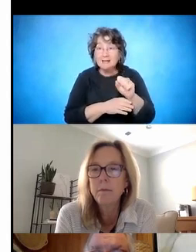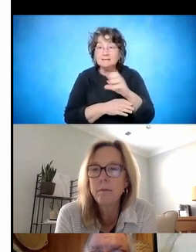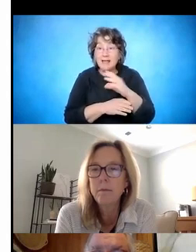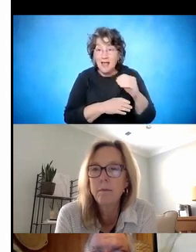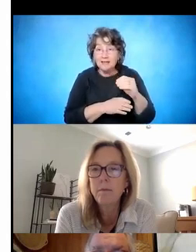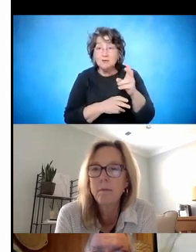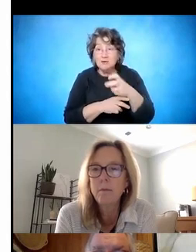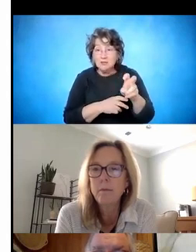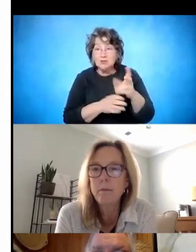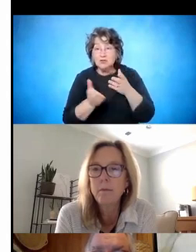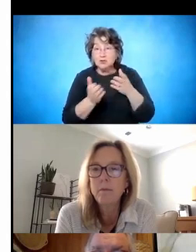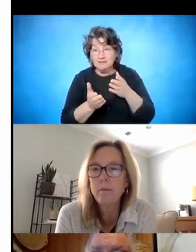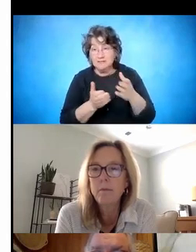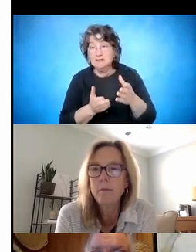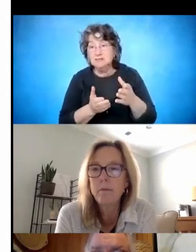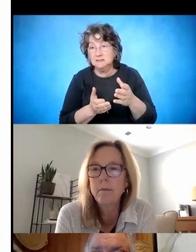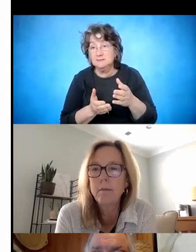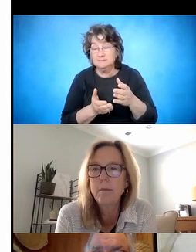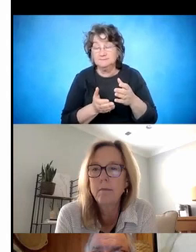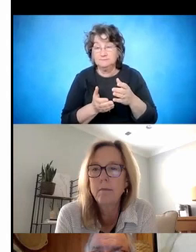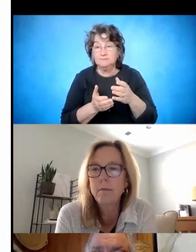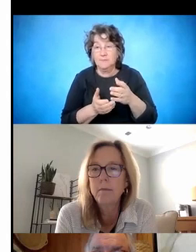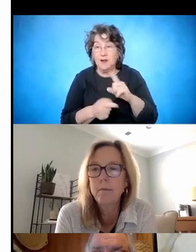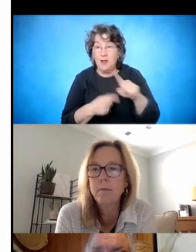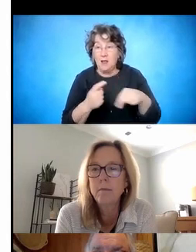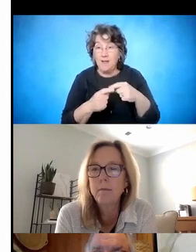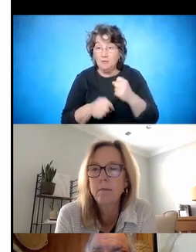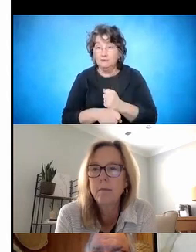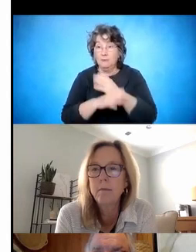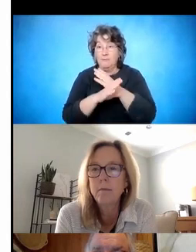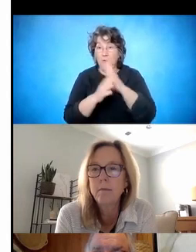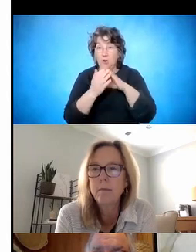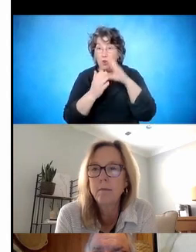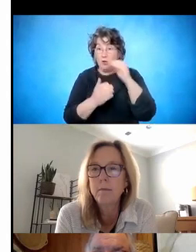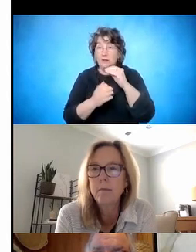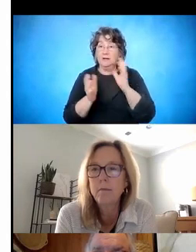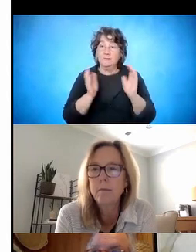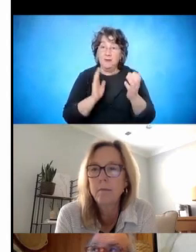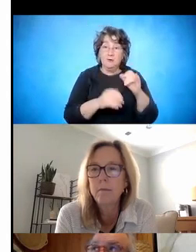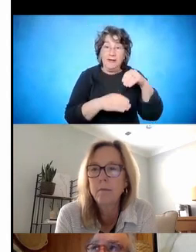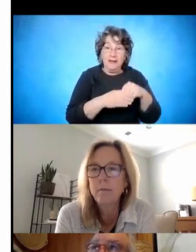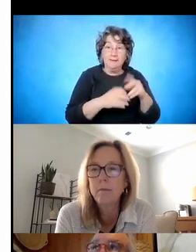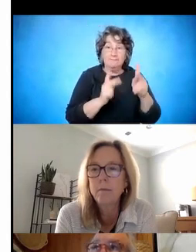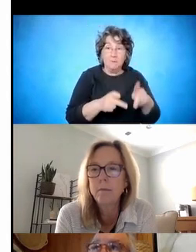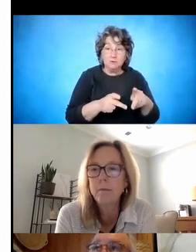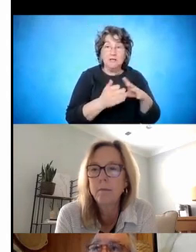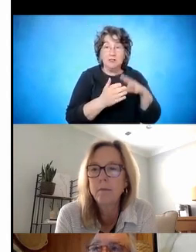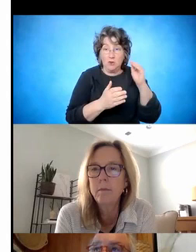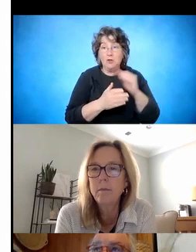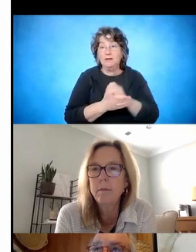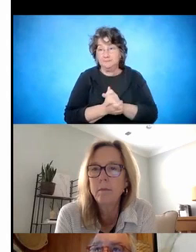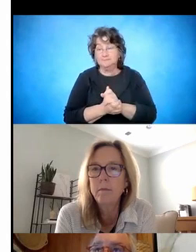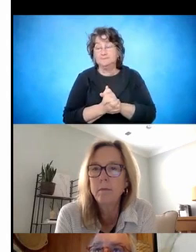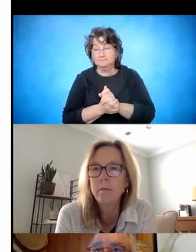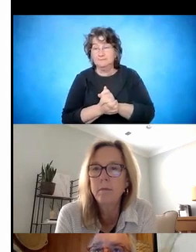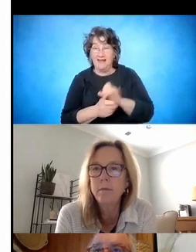remote learning and in-person learning. And I'll share that in the chat, but it has a lot of resources